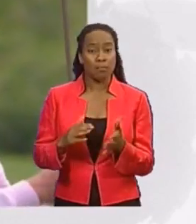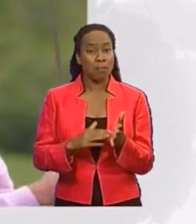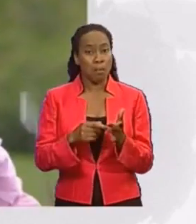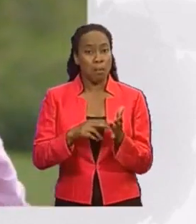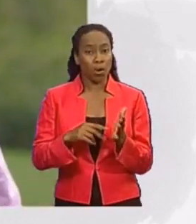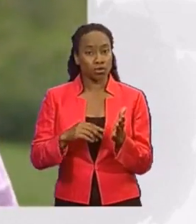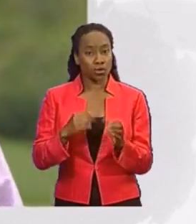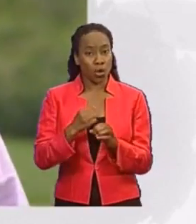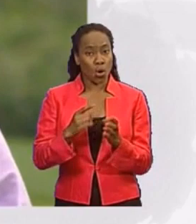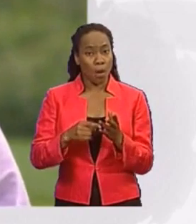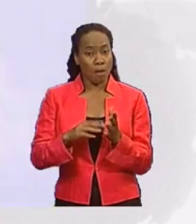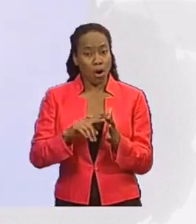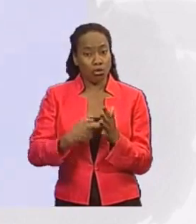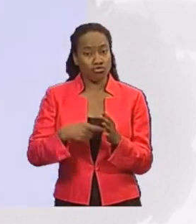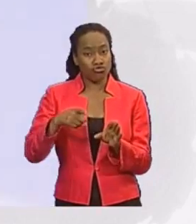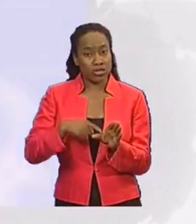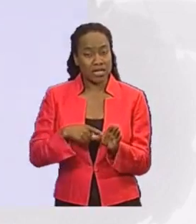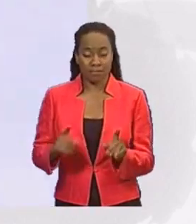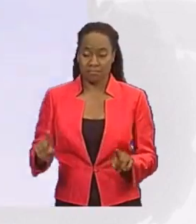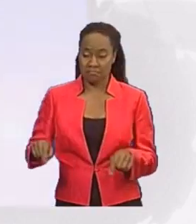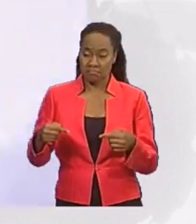lead Europe against the United States.